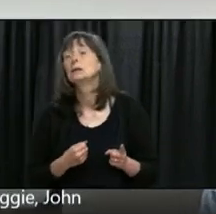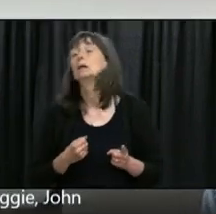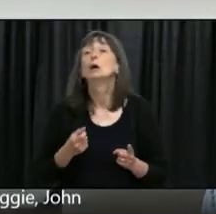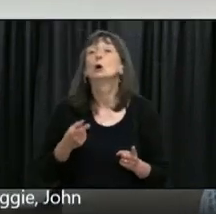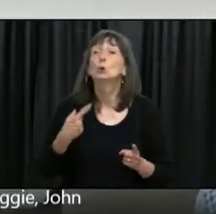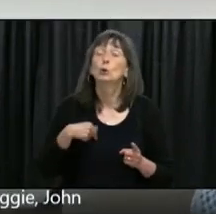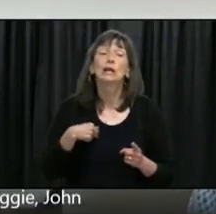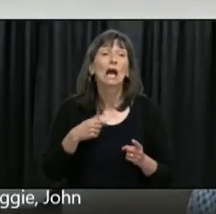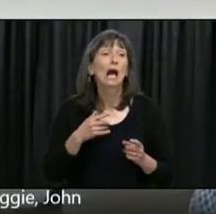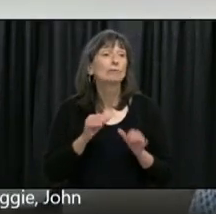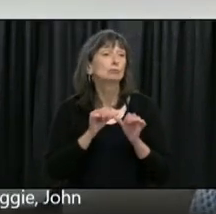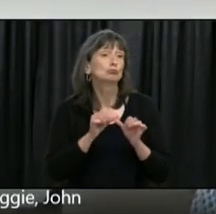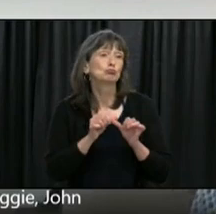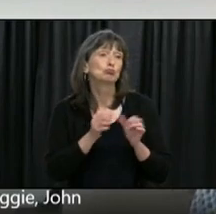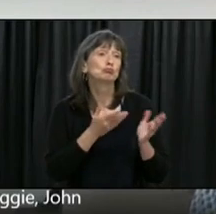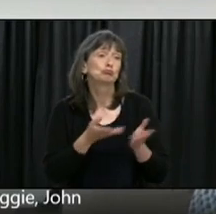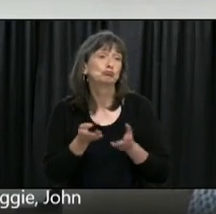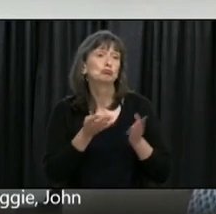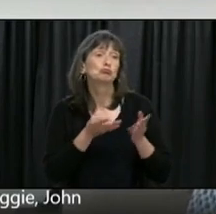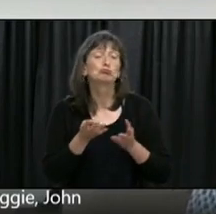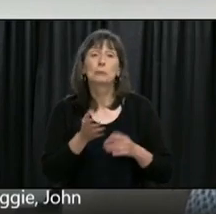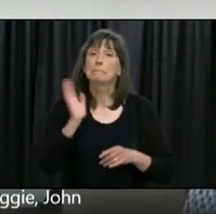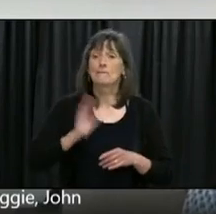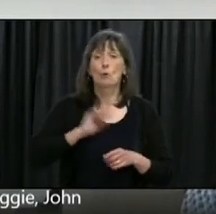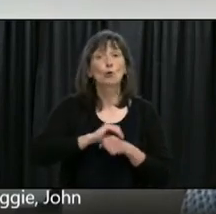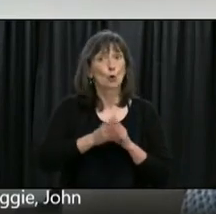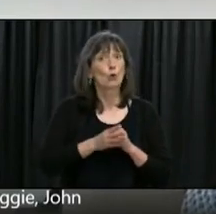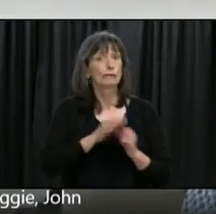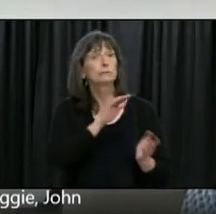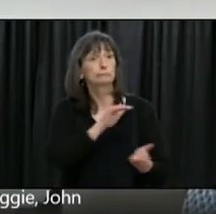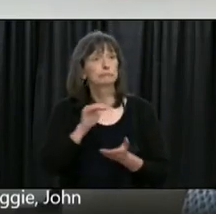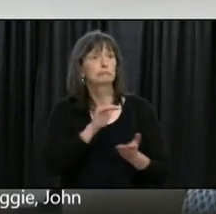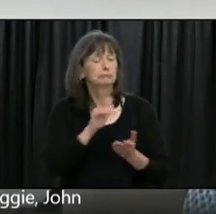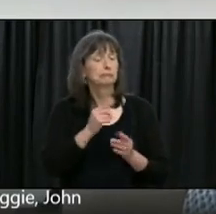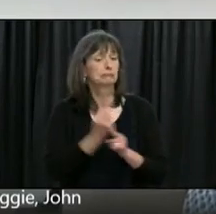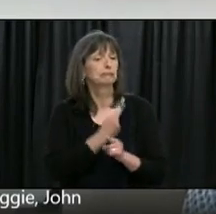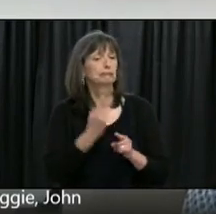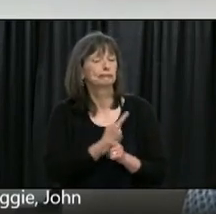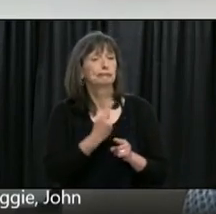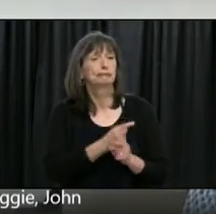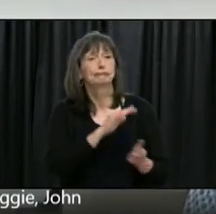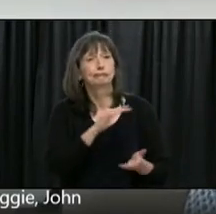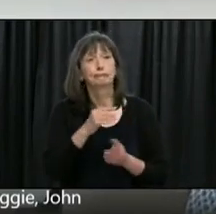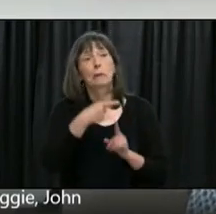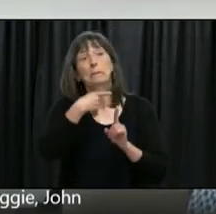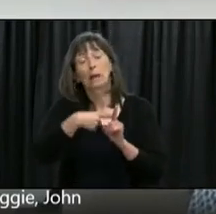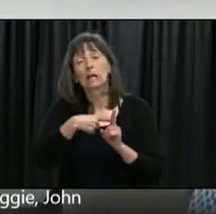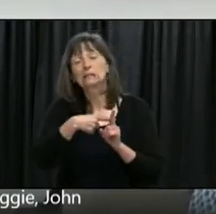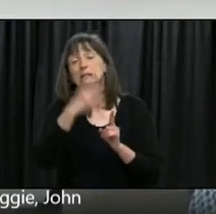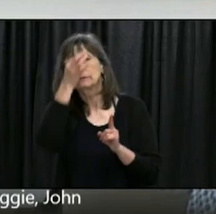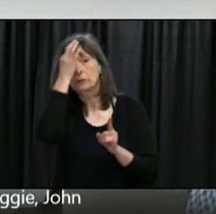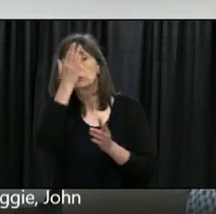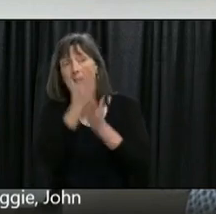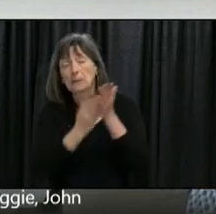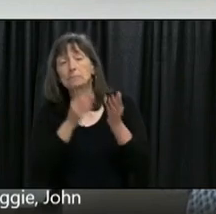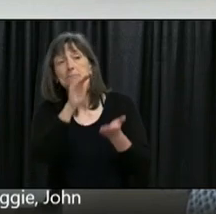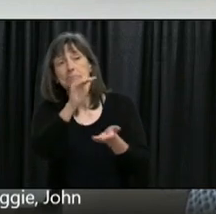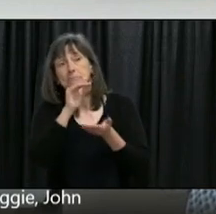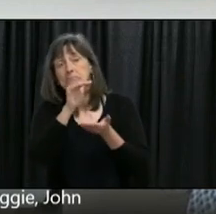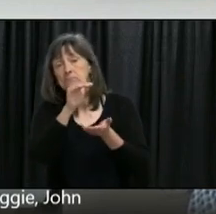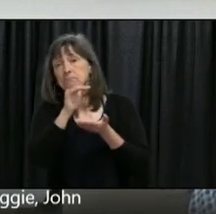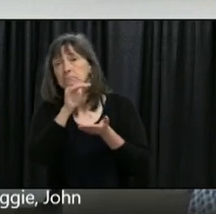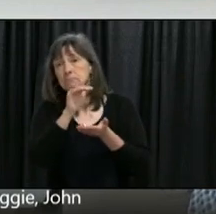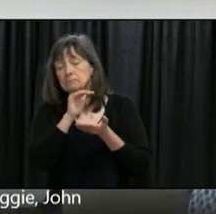from both our usual sources and through federal we have depending